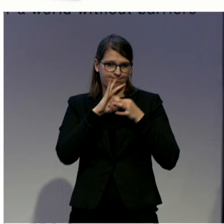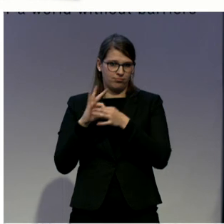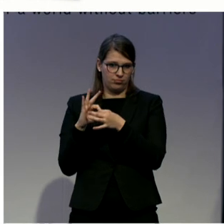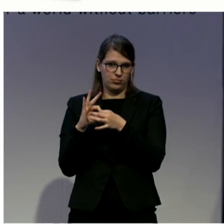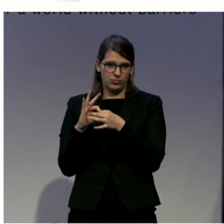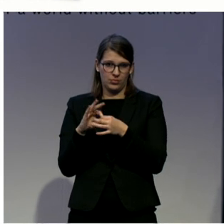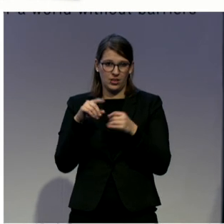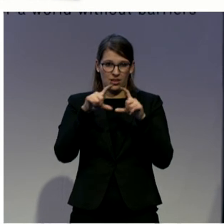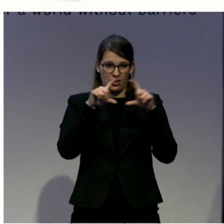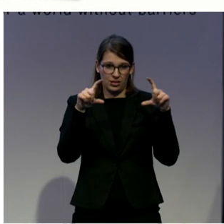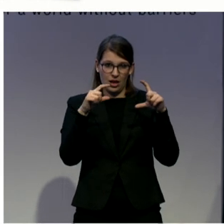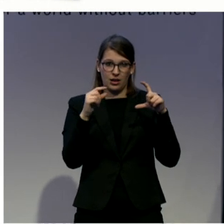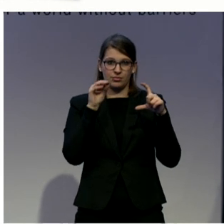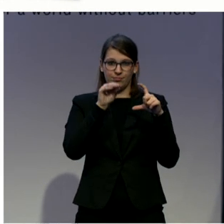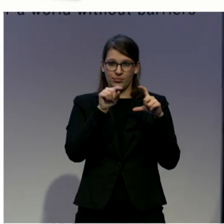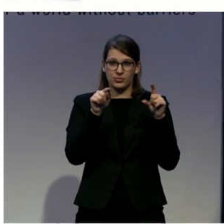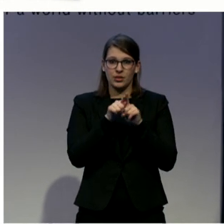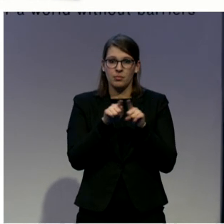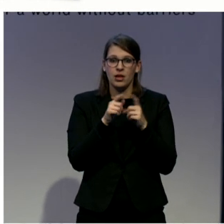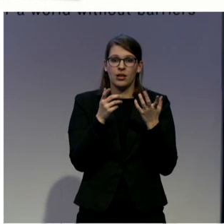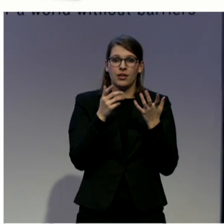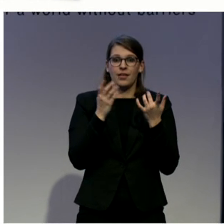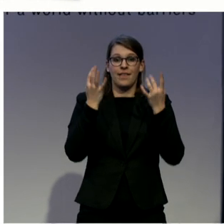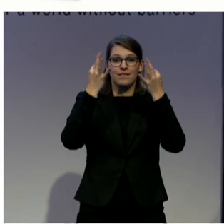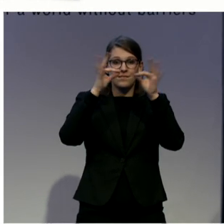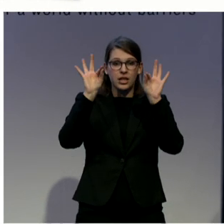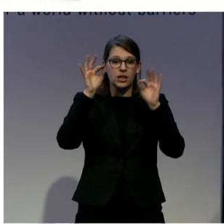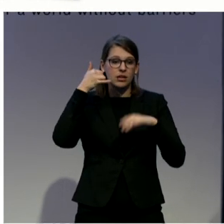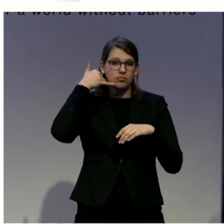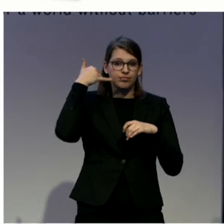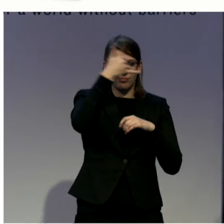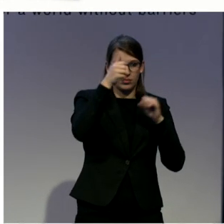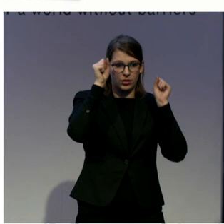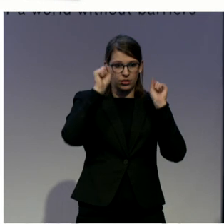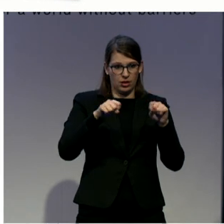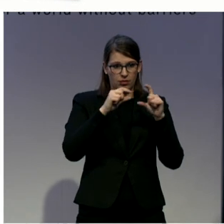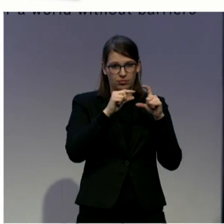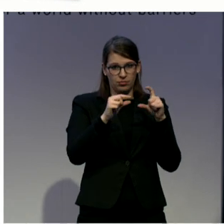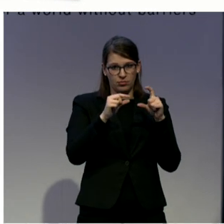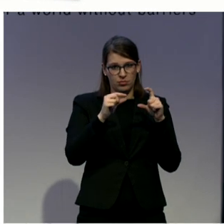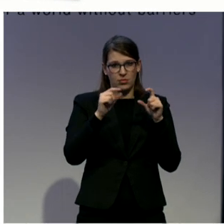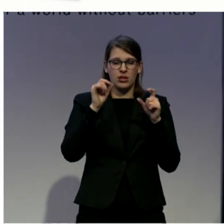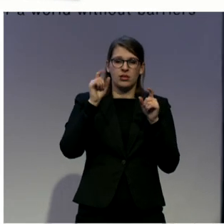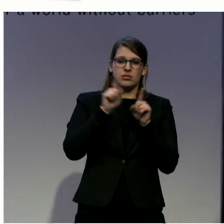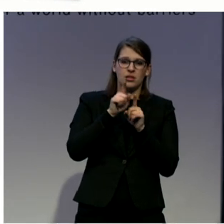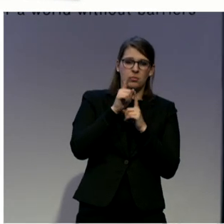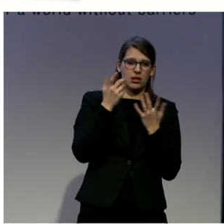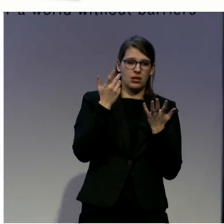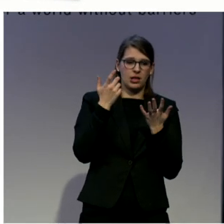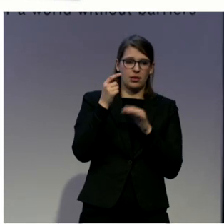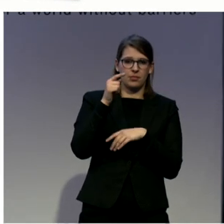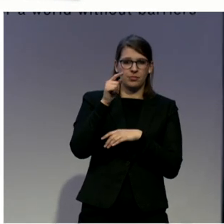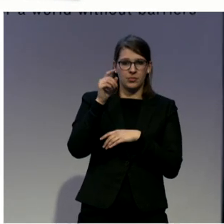number, which will enable a survivor that gets into the situation you've just seen with Dominic to ring